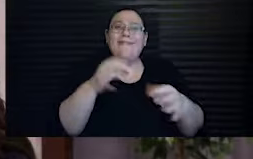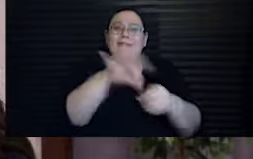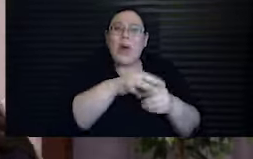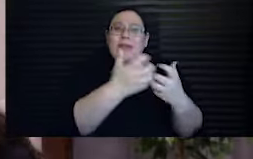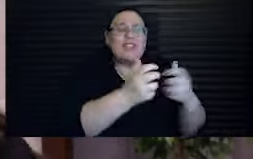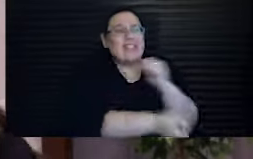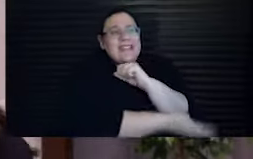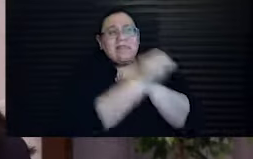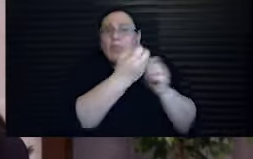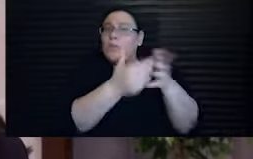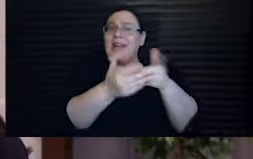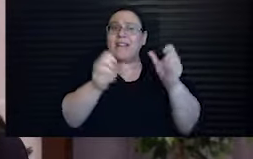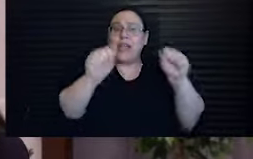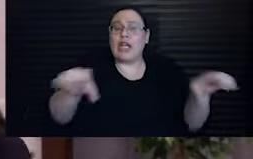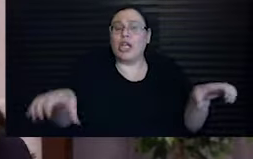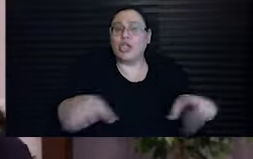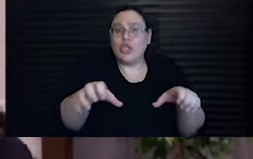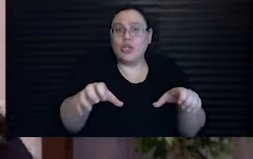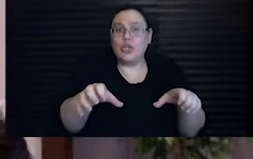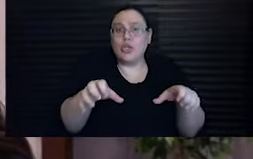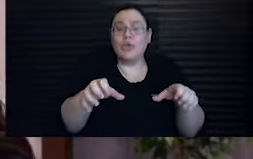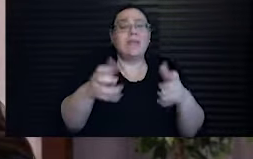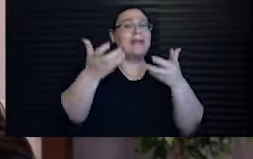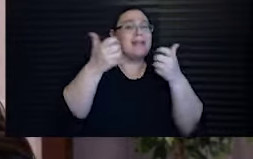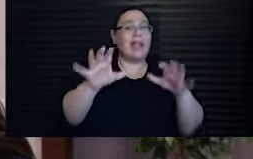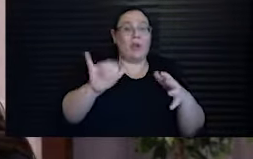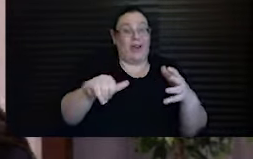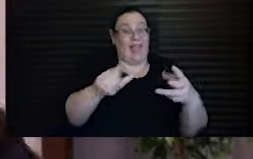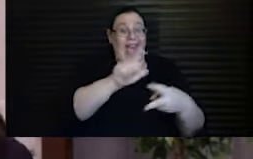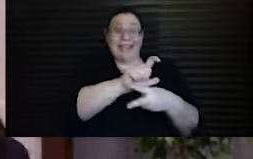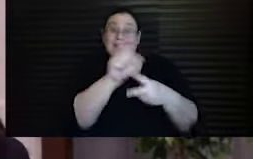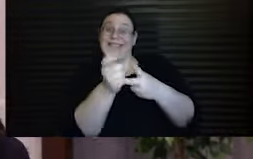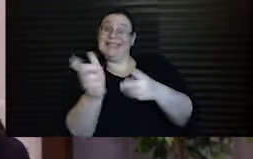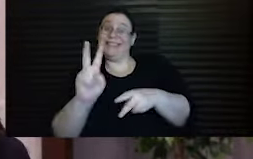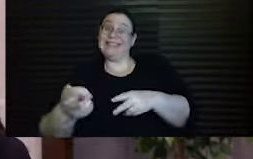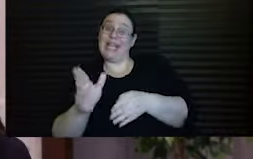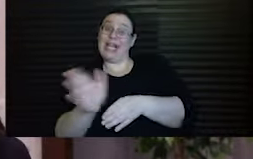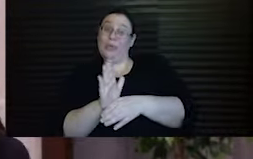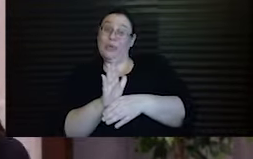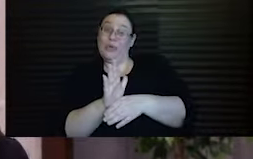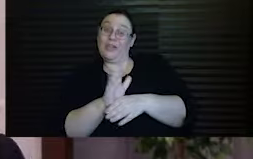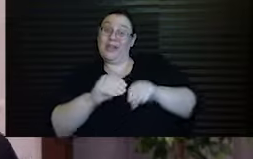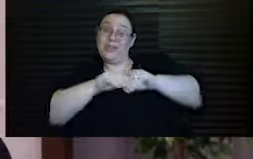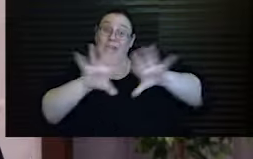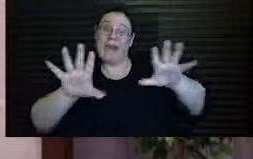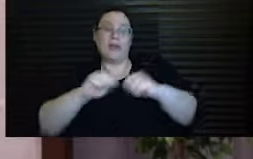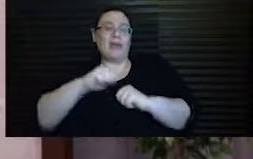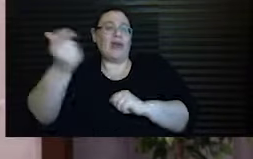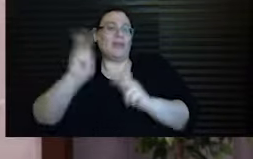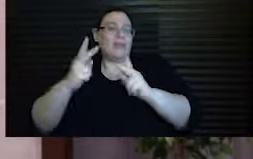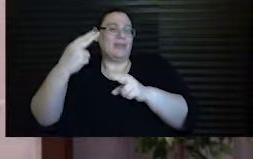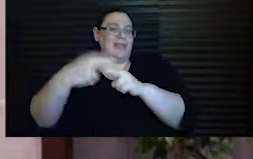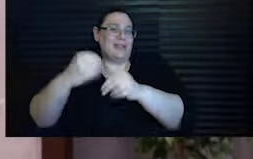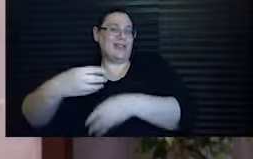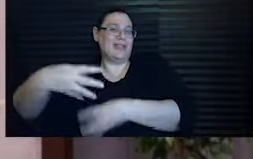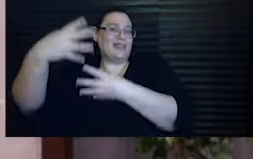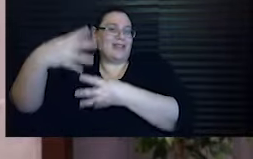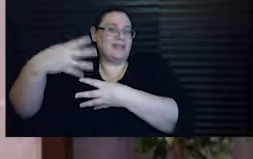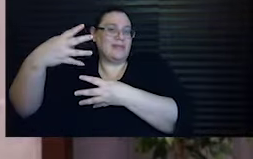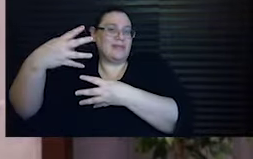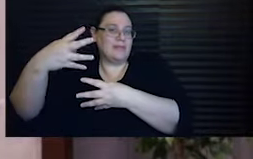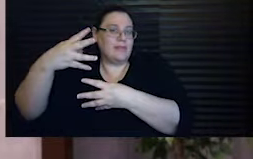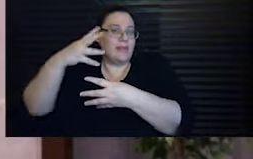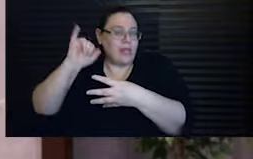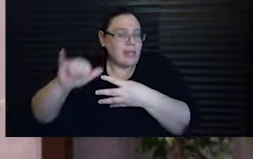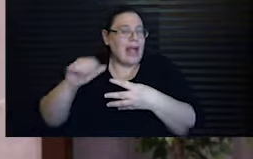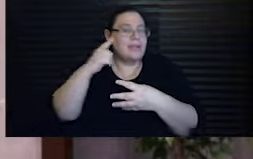machines. Anything that they can to prevent that sequel from coming out. That's how afraid they are of the redemption